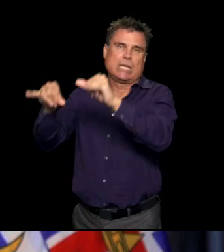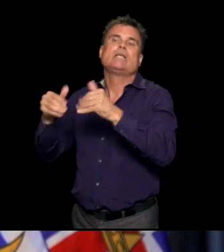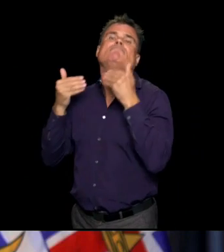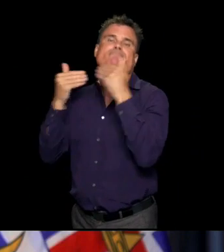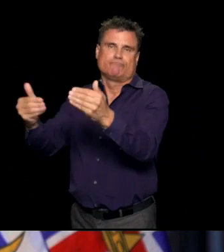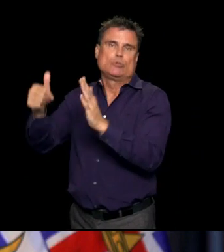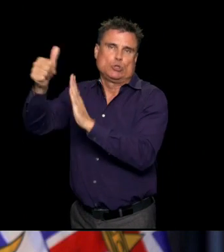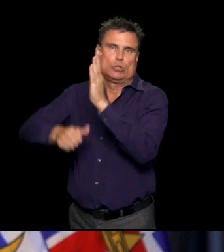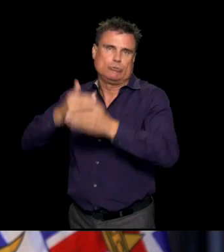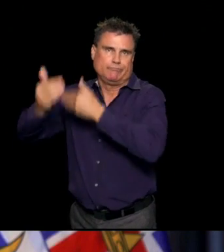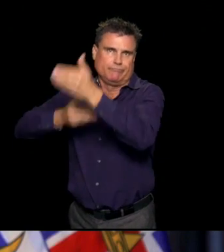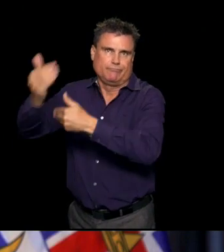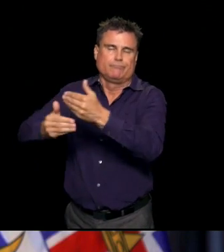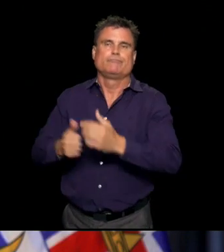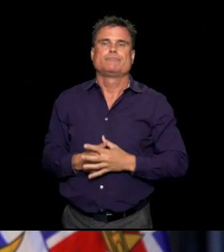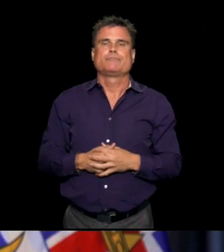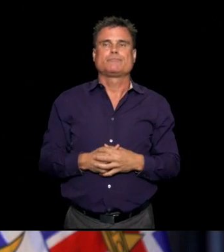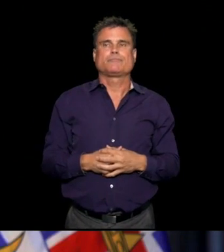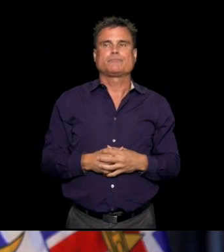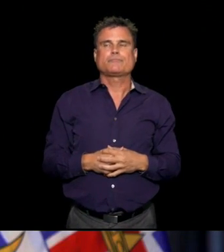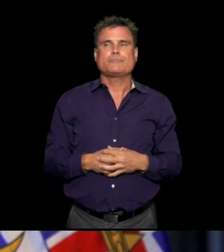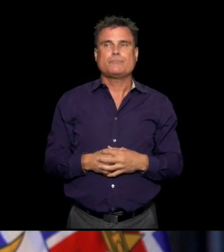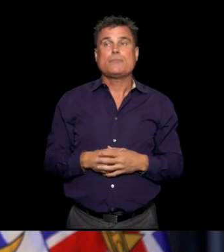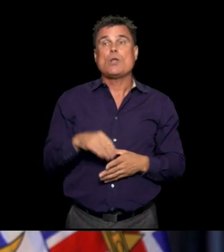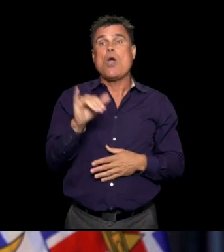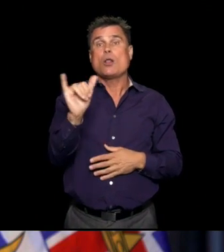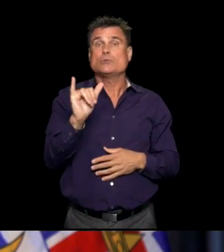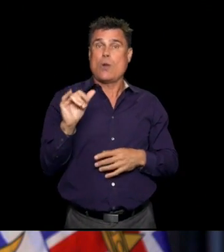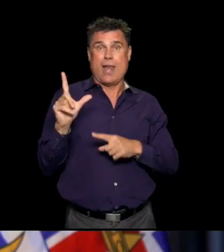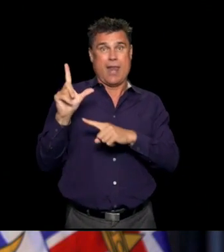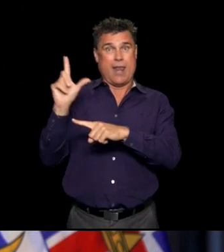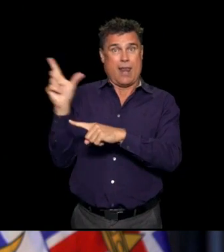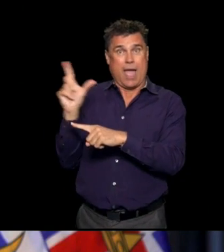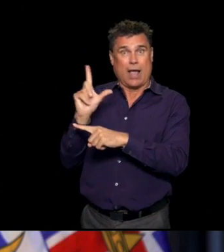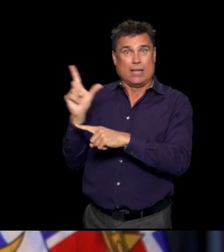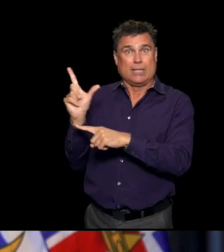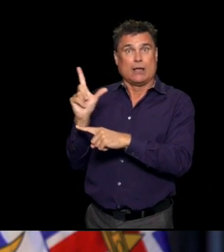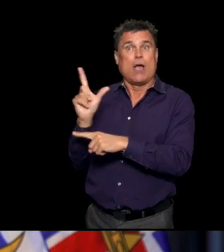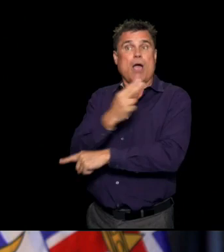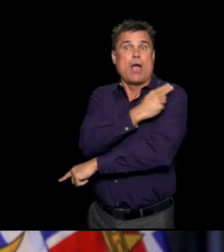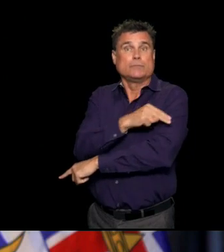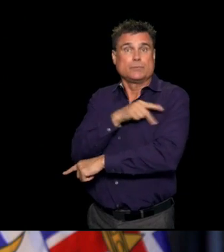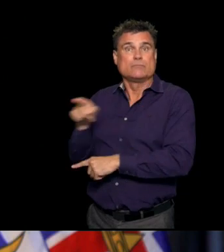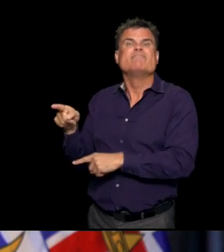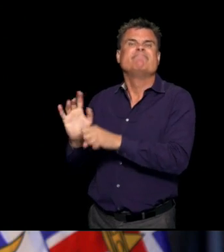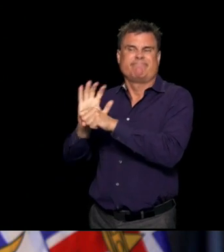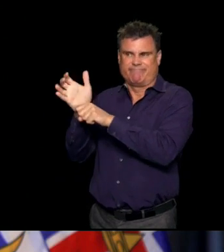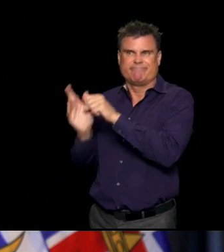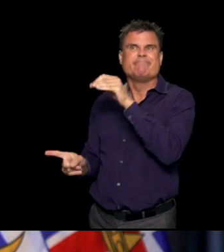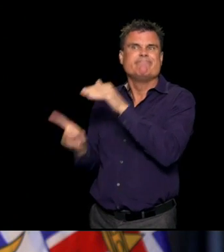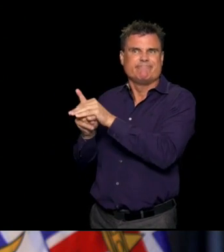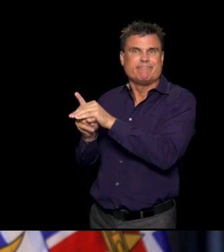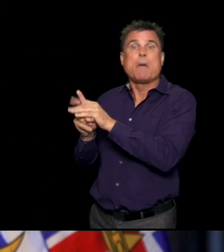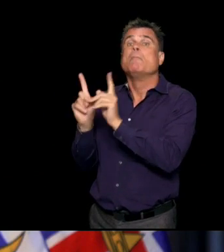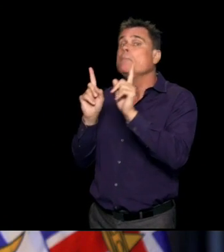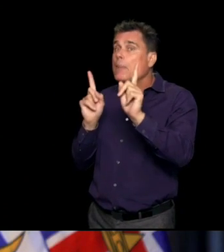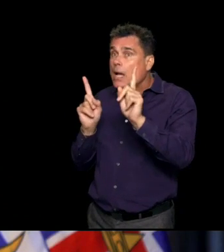yesterday, there's a COVID-19 outbreak at Langley Memorial Hospital in Fraser Health. I can report that to date, surgery is